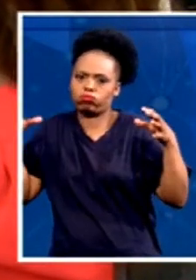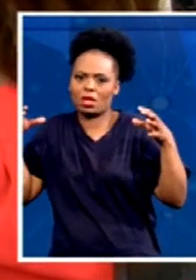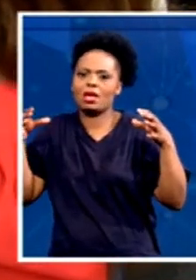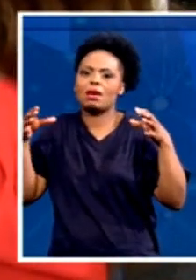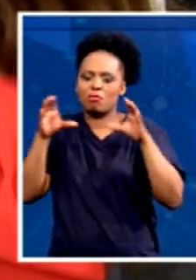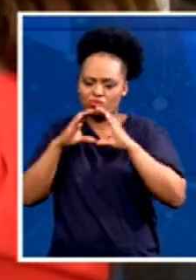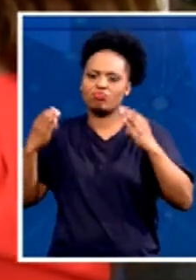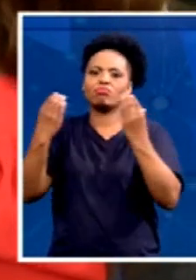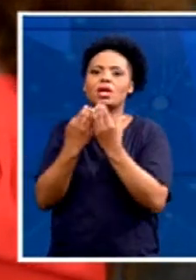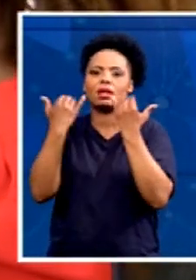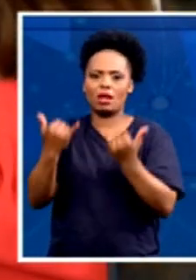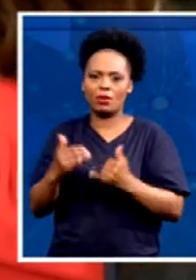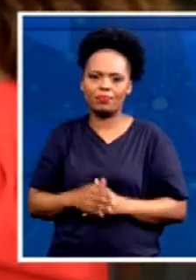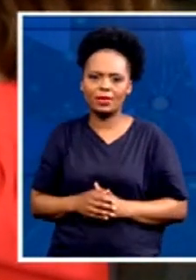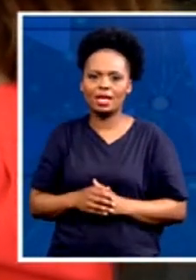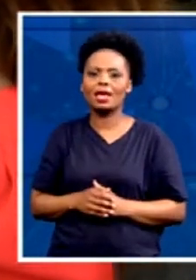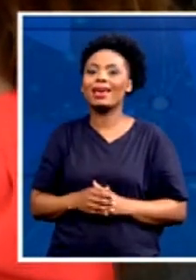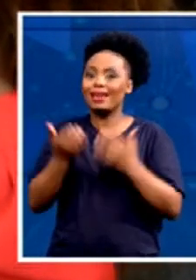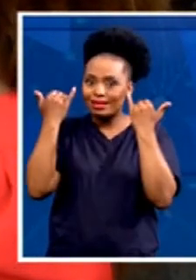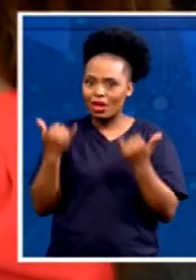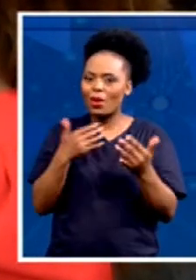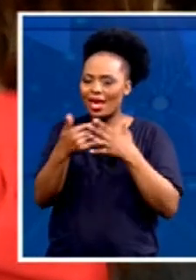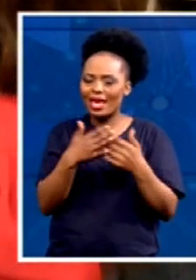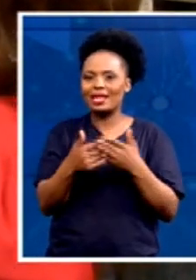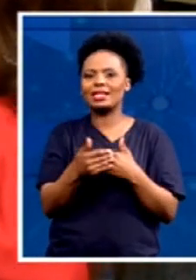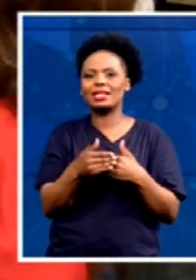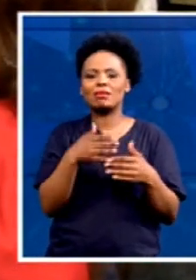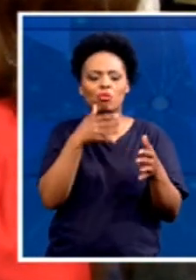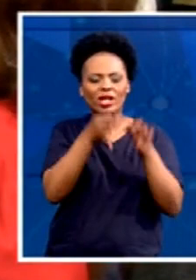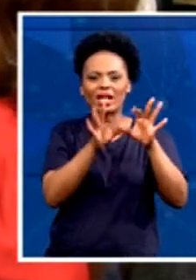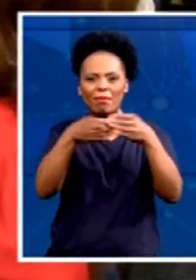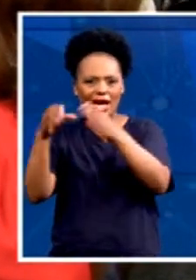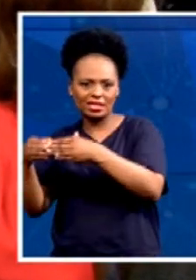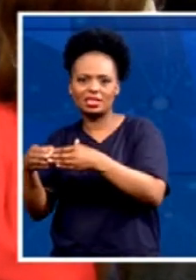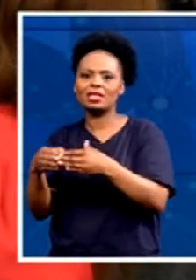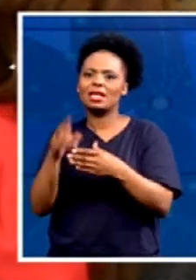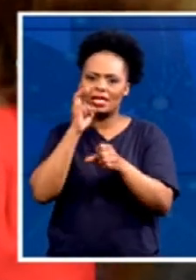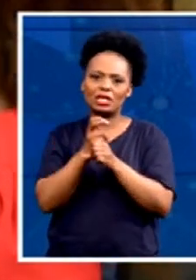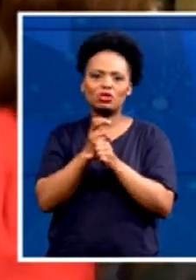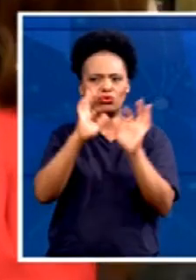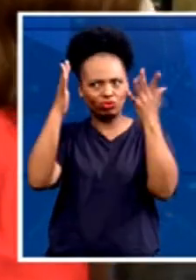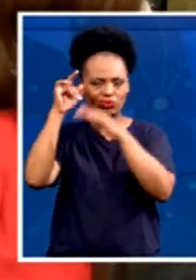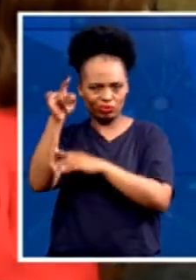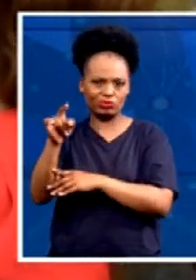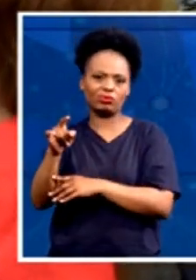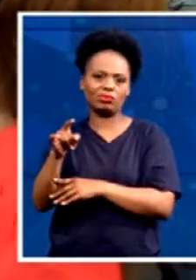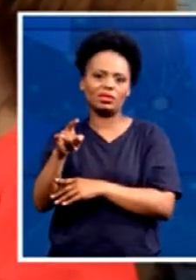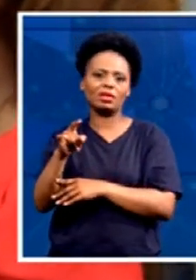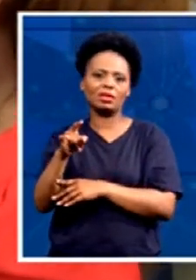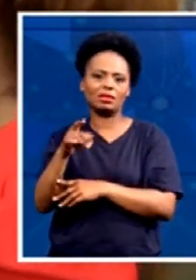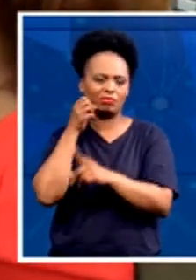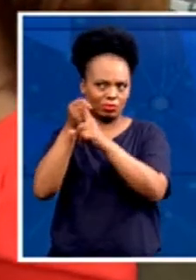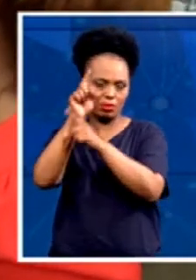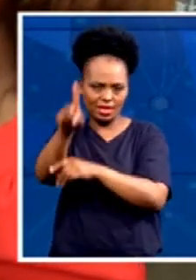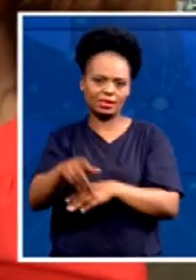embrace that. I know they don't want to, but at the facts, the facts is everything. People are voting for